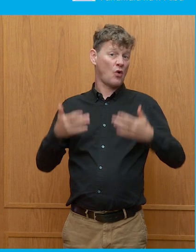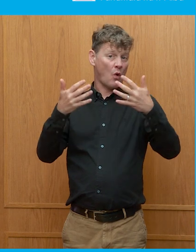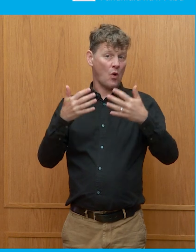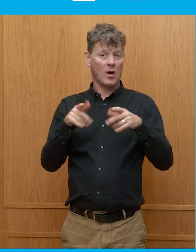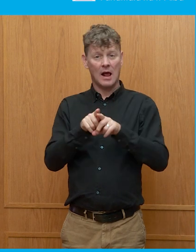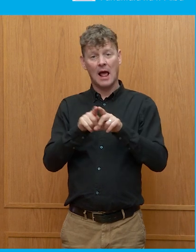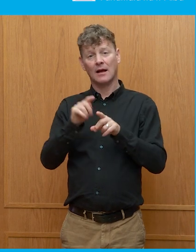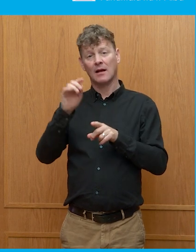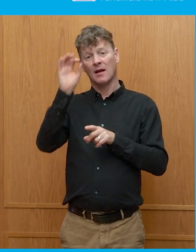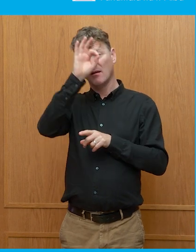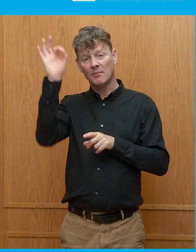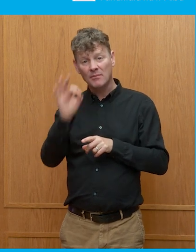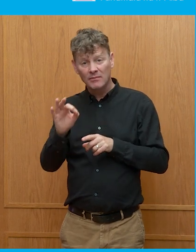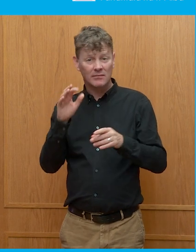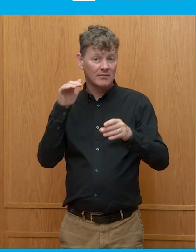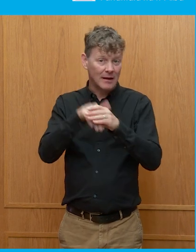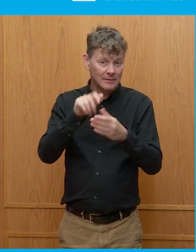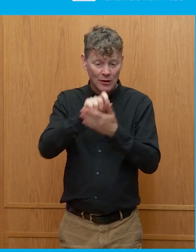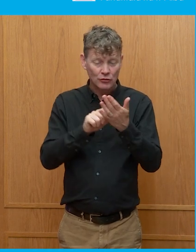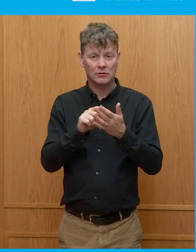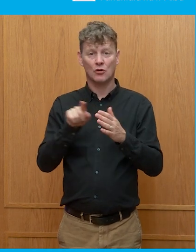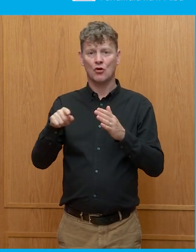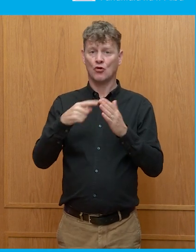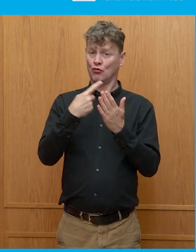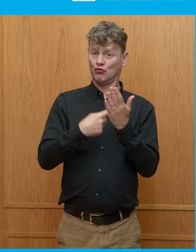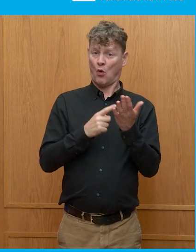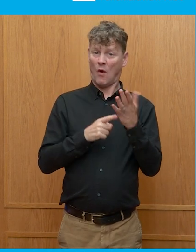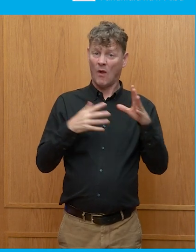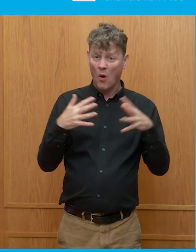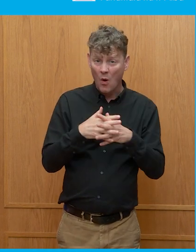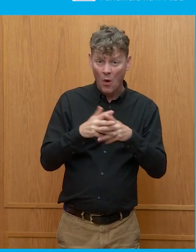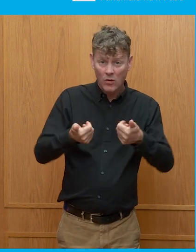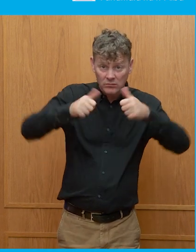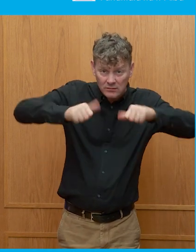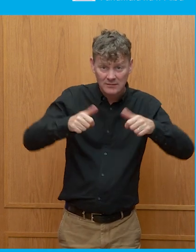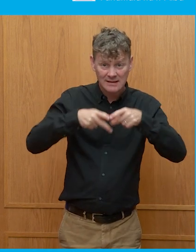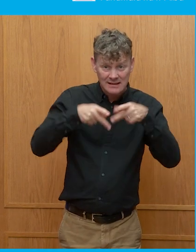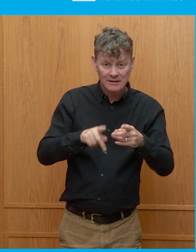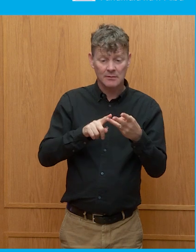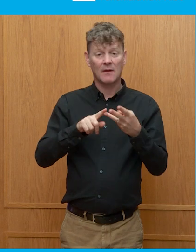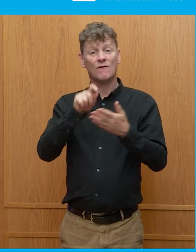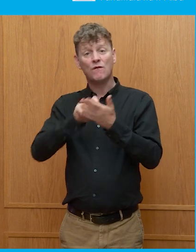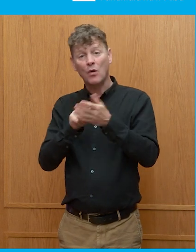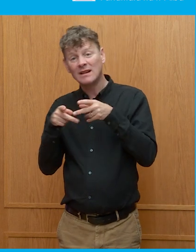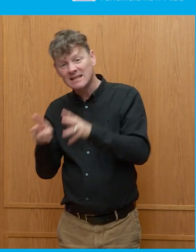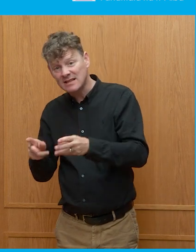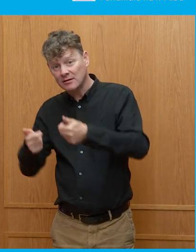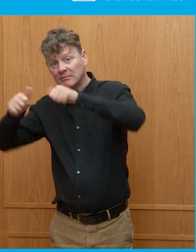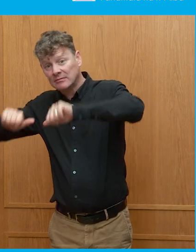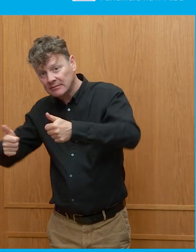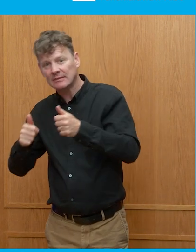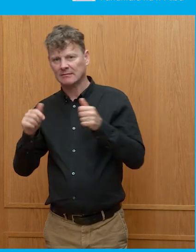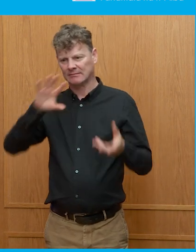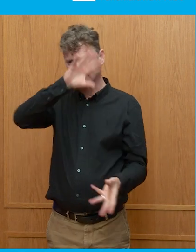participation. They look at the kind of rule of law. They look at voting systems and so on. And they come to a kind of an expert view of